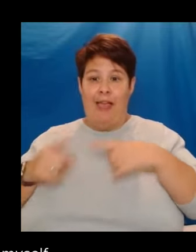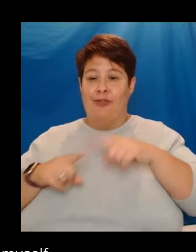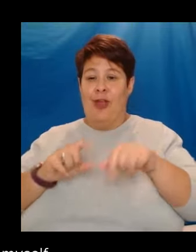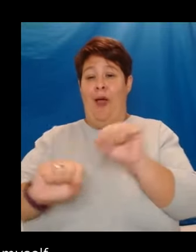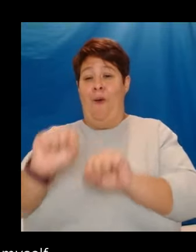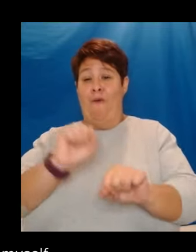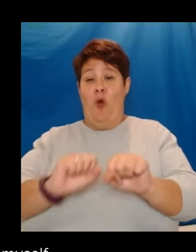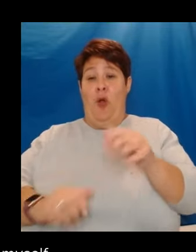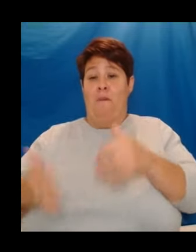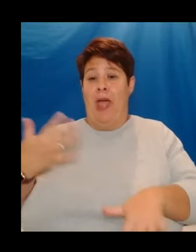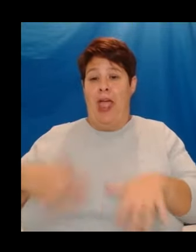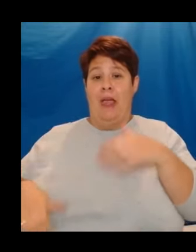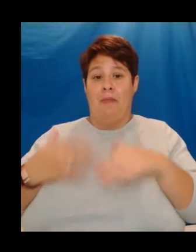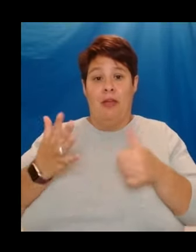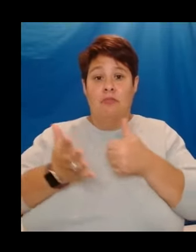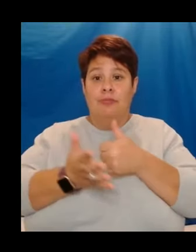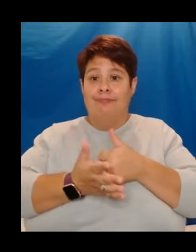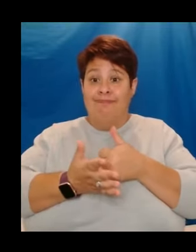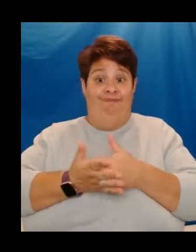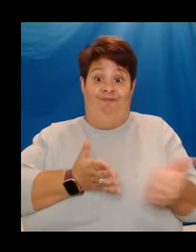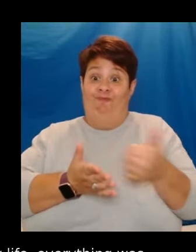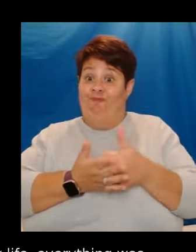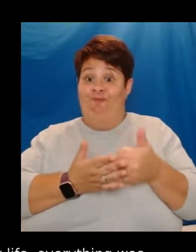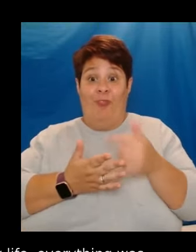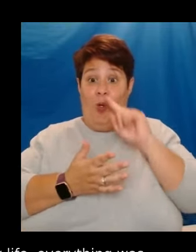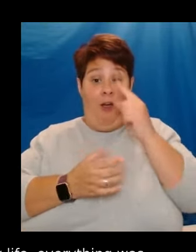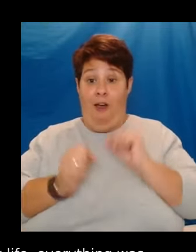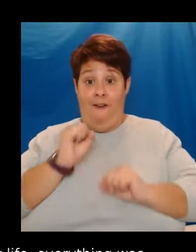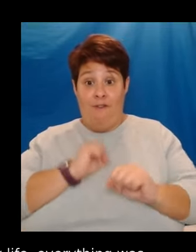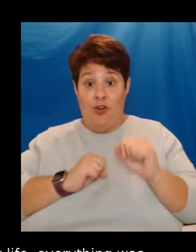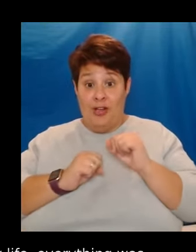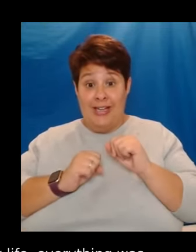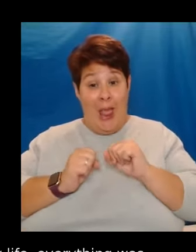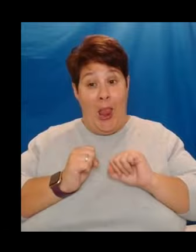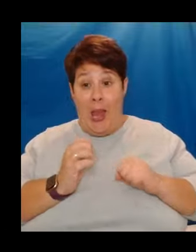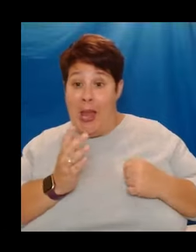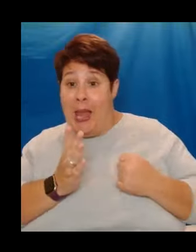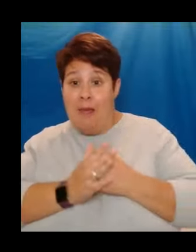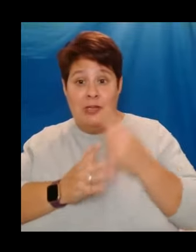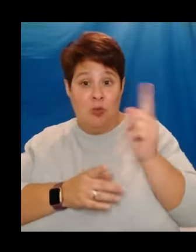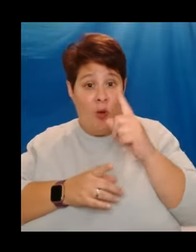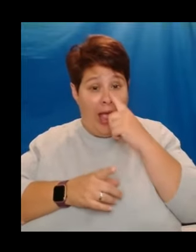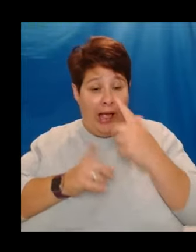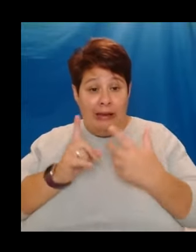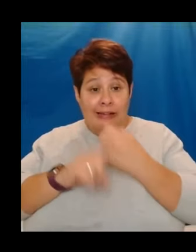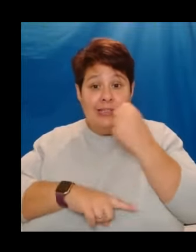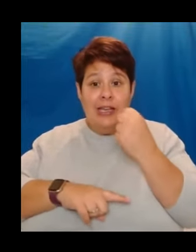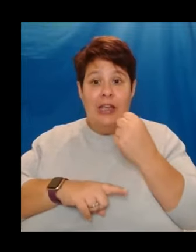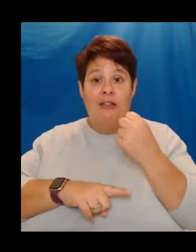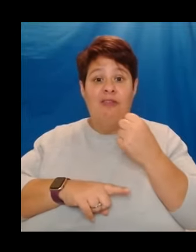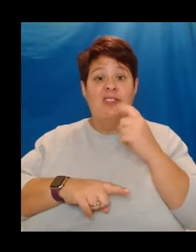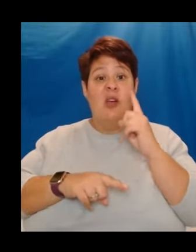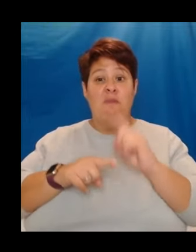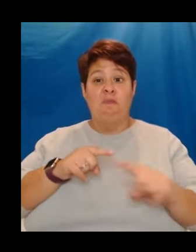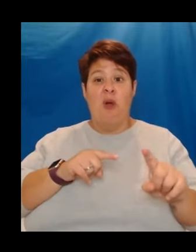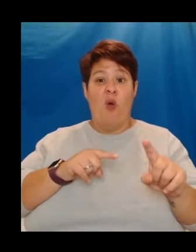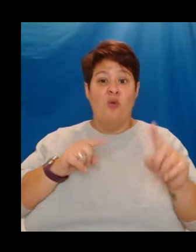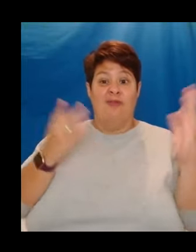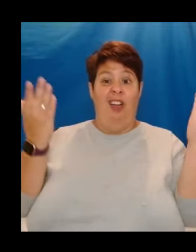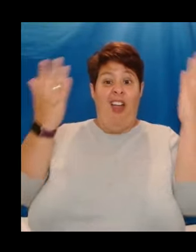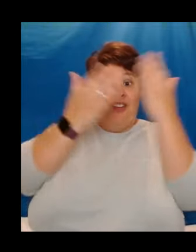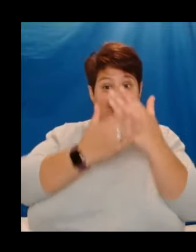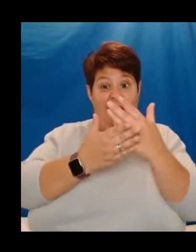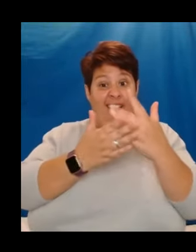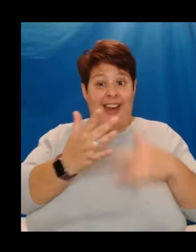and frequently I didn't avoid it. I was severely limited in what I could do and became someone who mostly resided at night because days meant